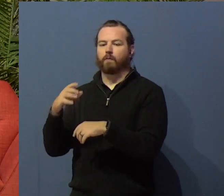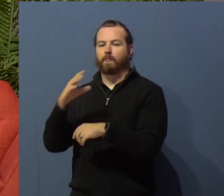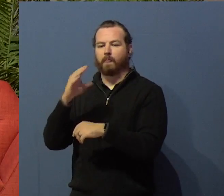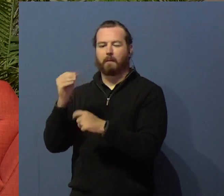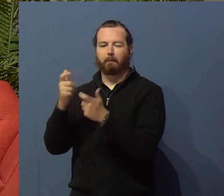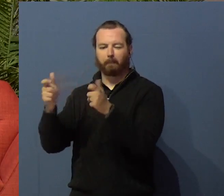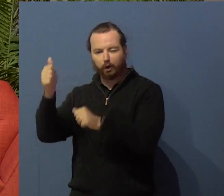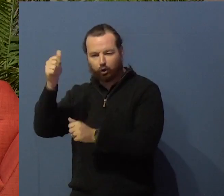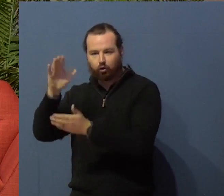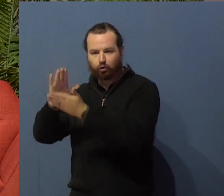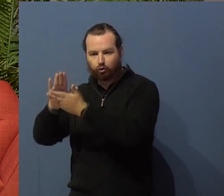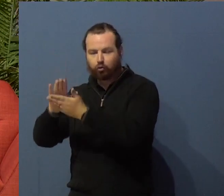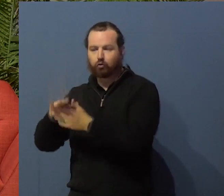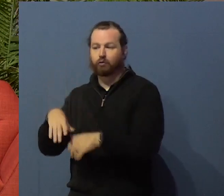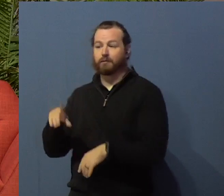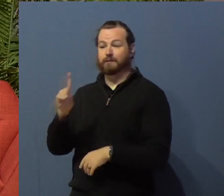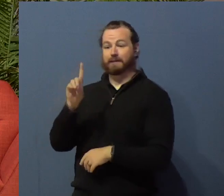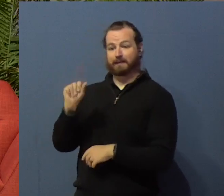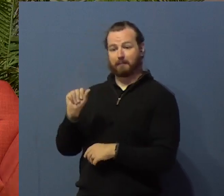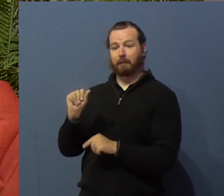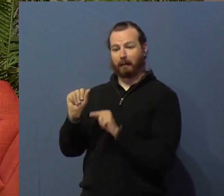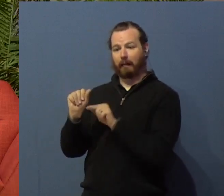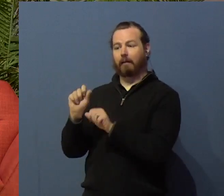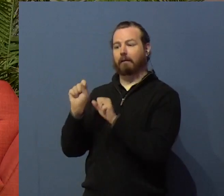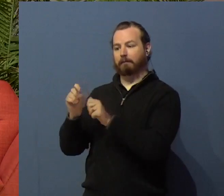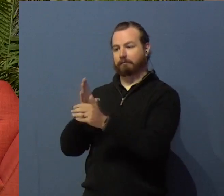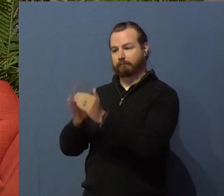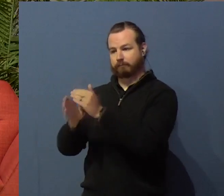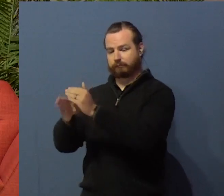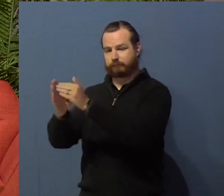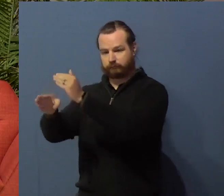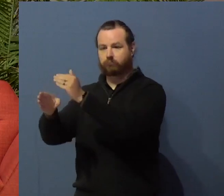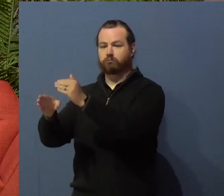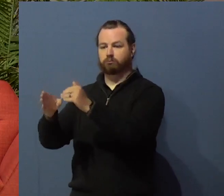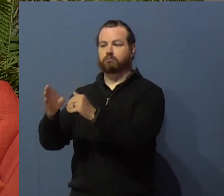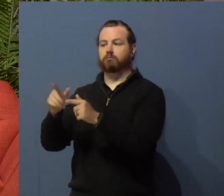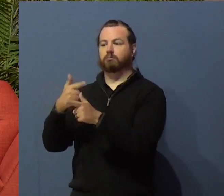my master's degree. And then you can move on from grad school from there.